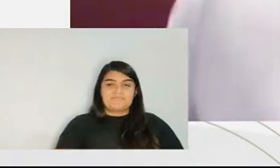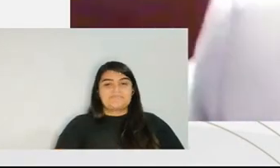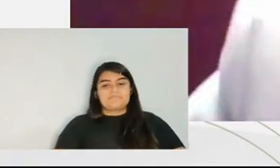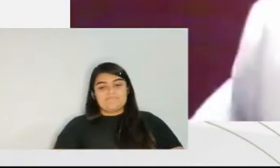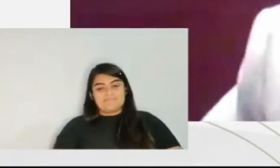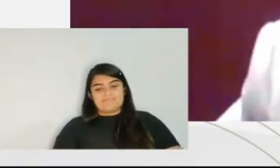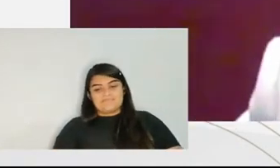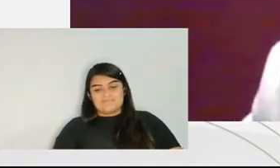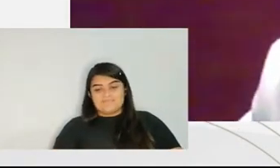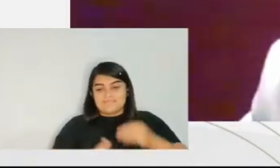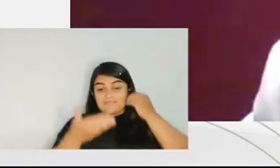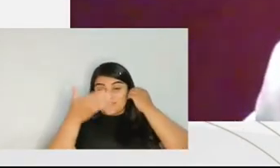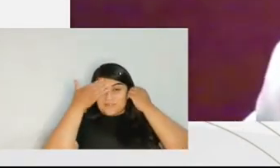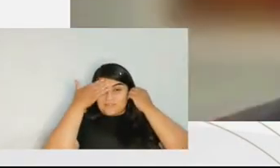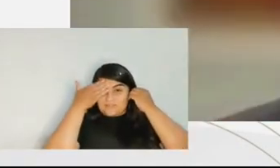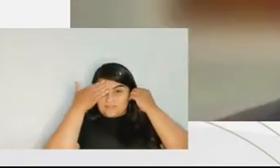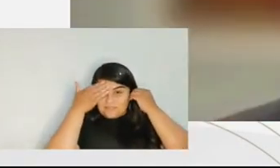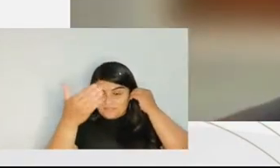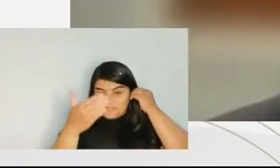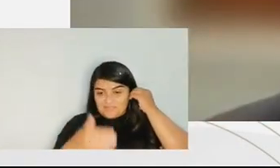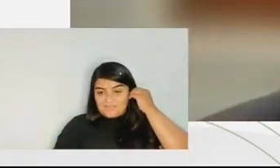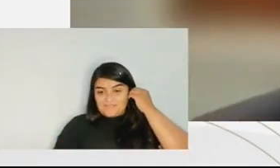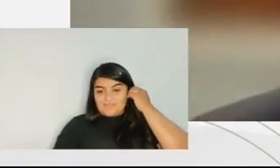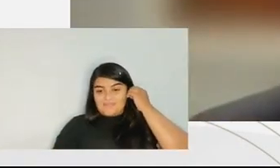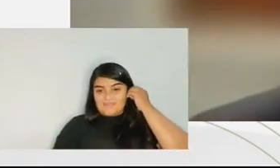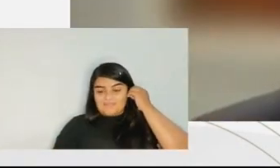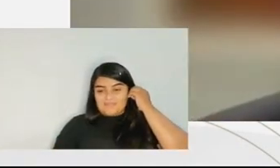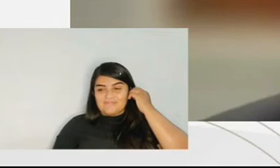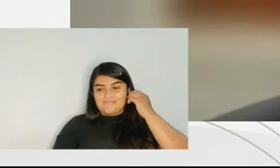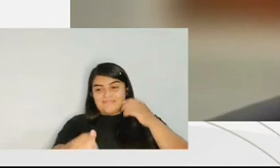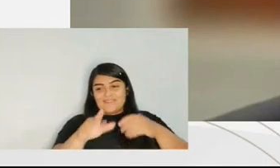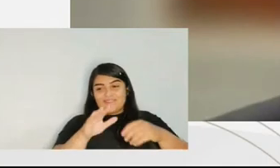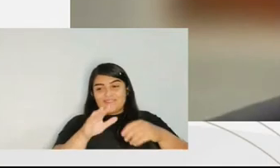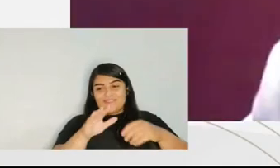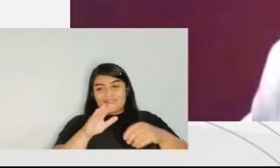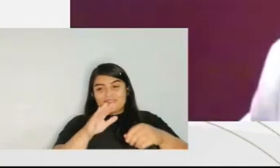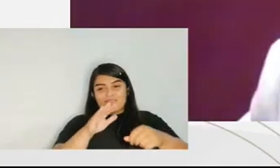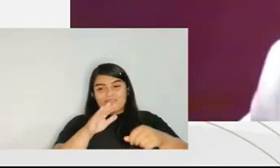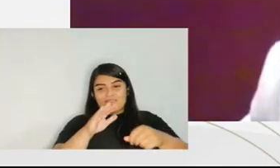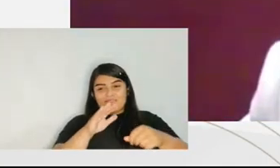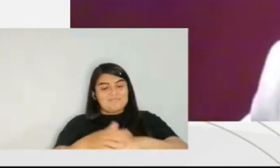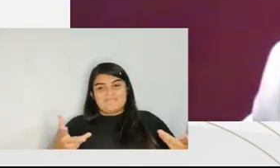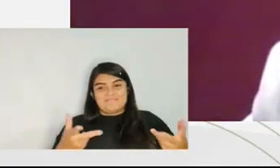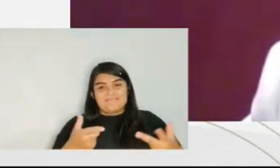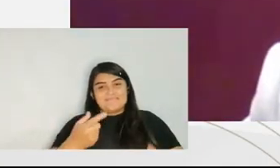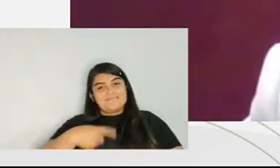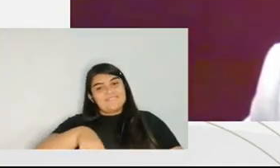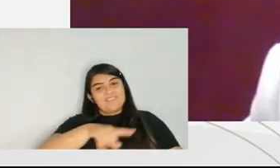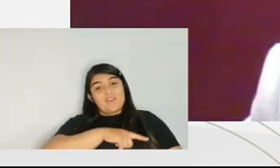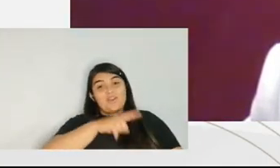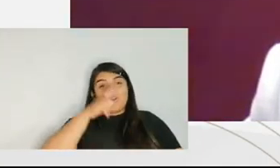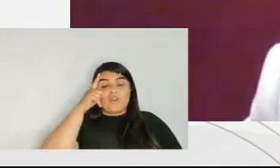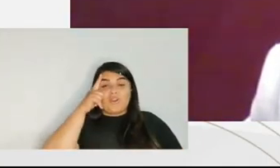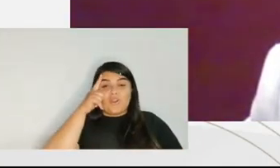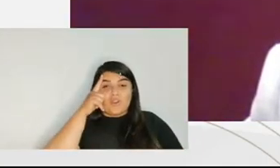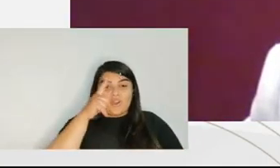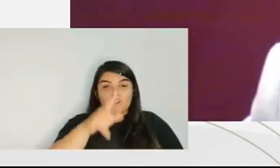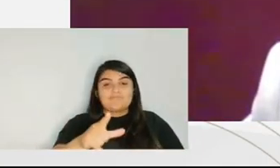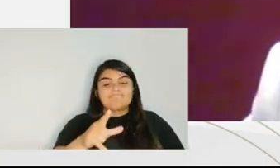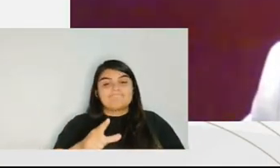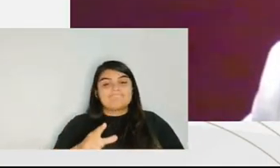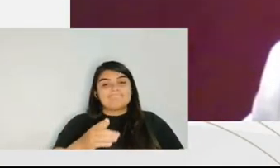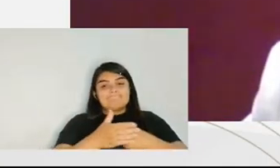anderson thank you professor saway we are having a very enriching